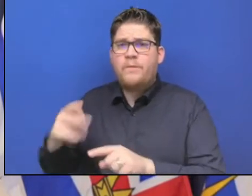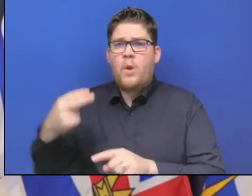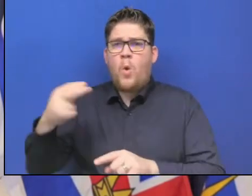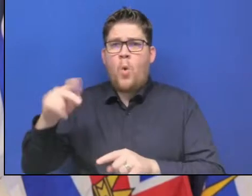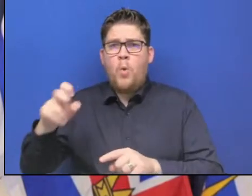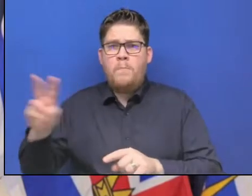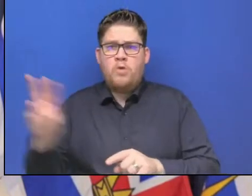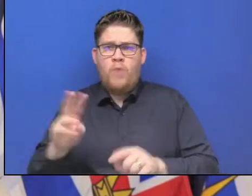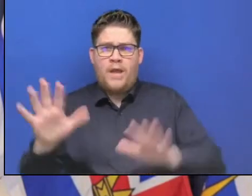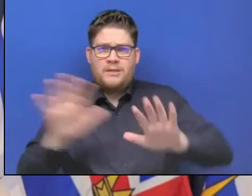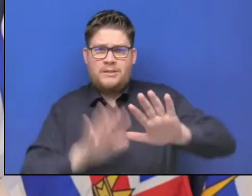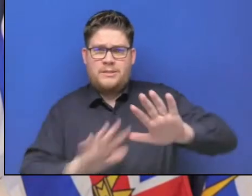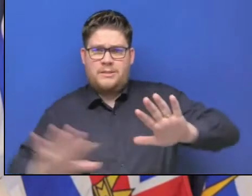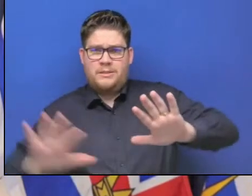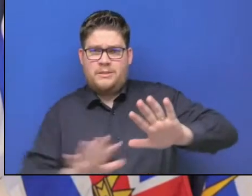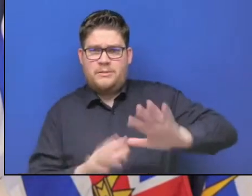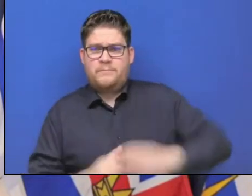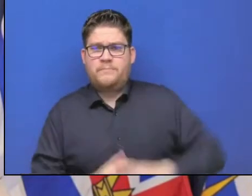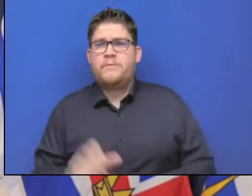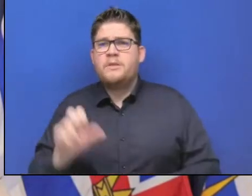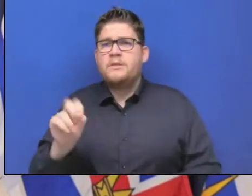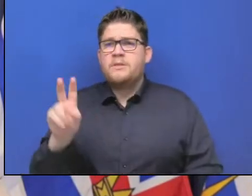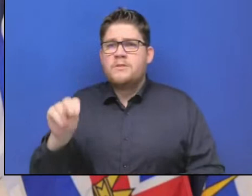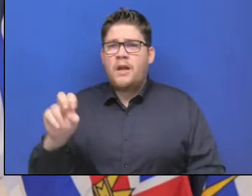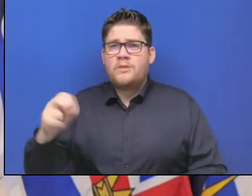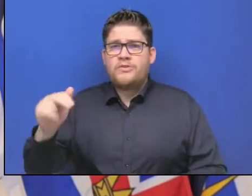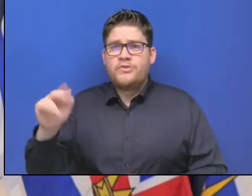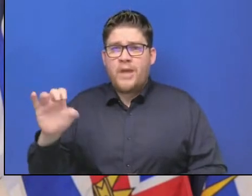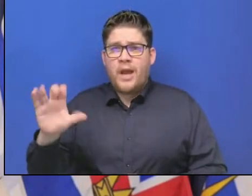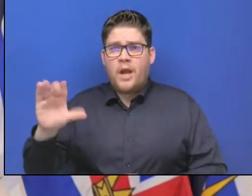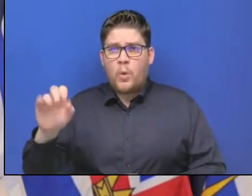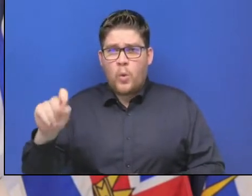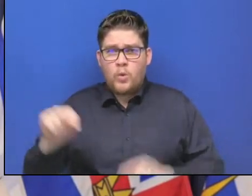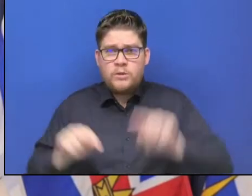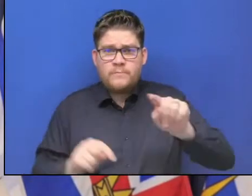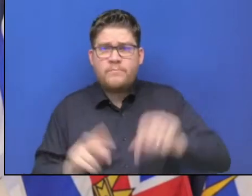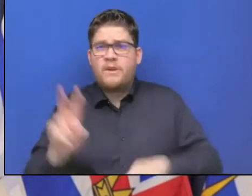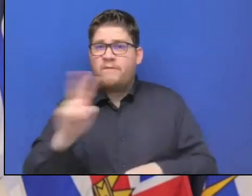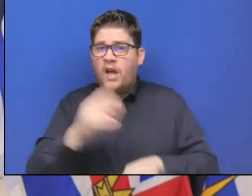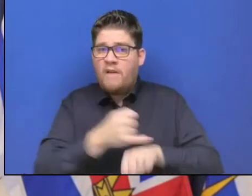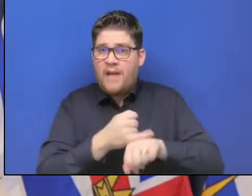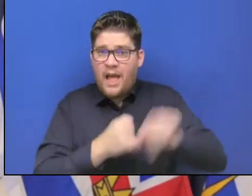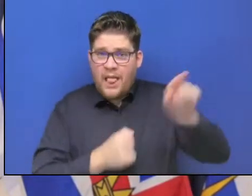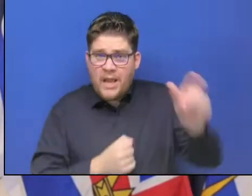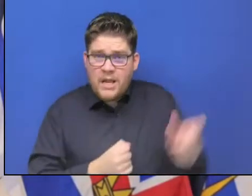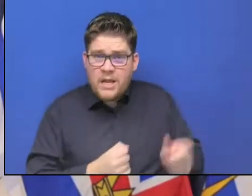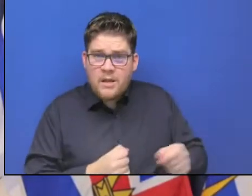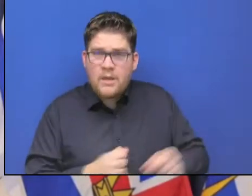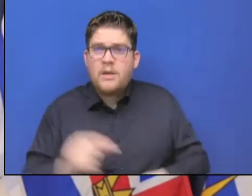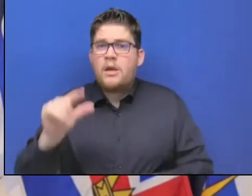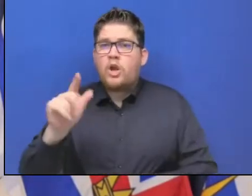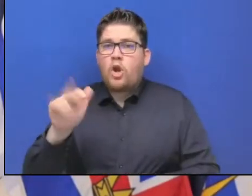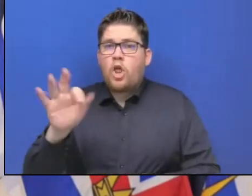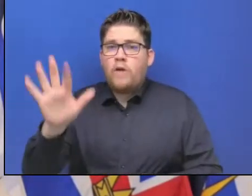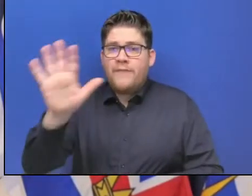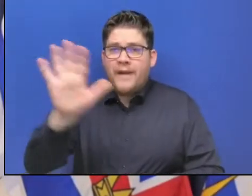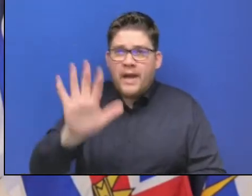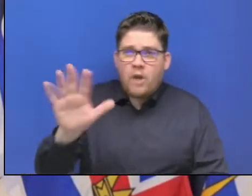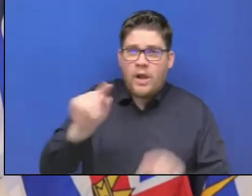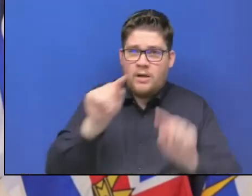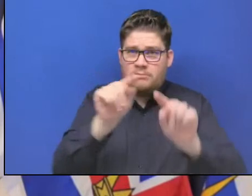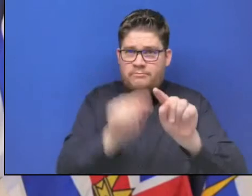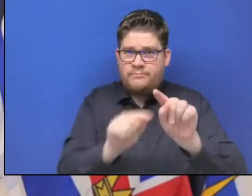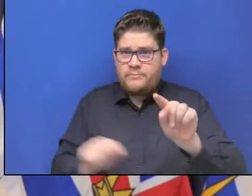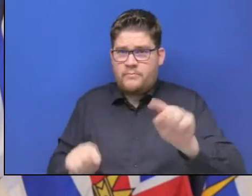Vancouver, Vancouver Island and the Gulf Islands. So there is fuel supply. And there's also been significant developments